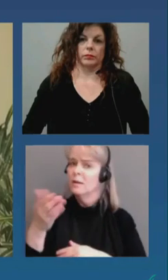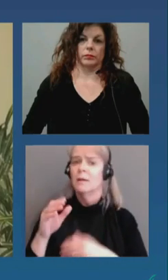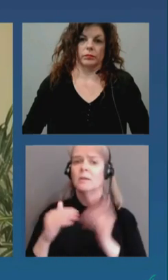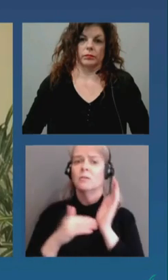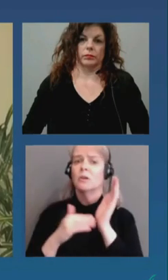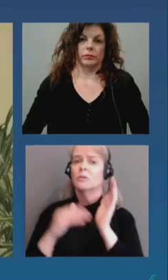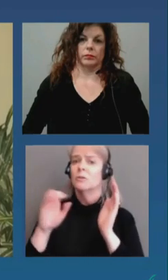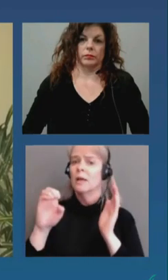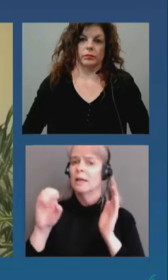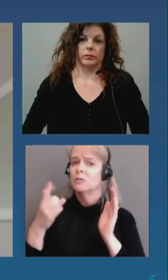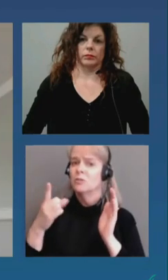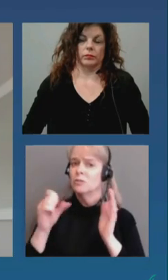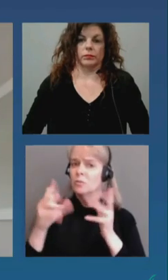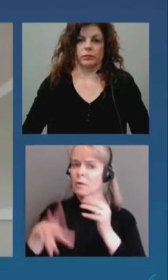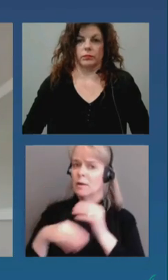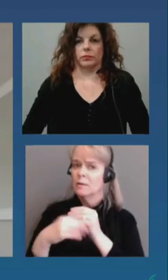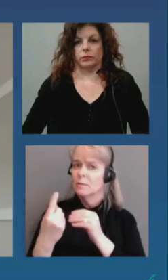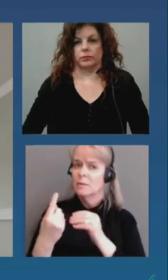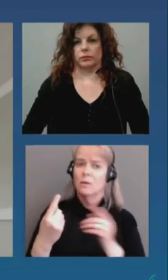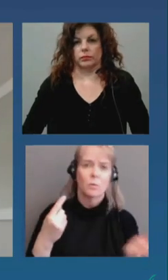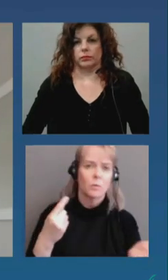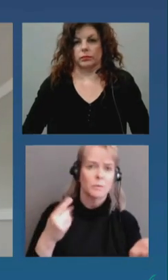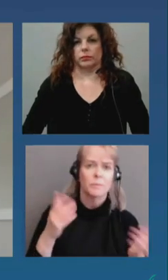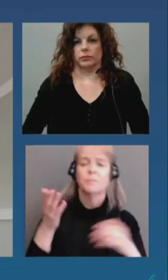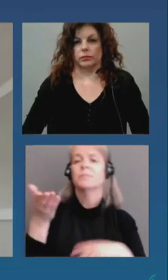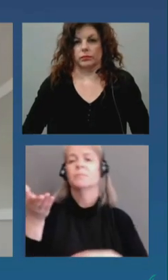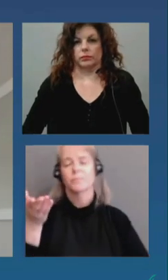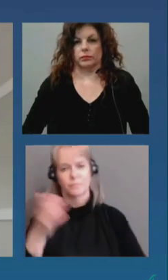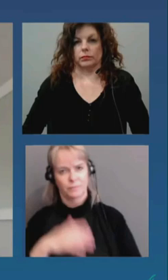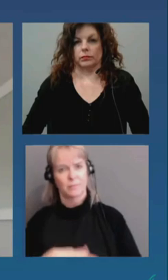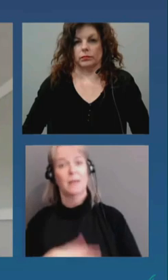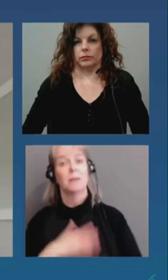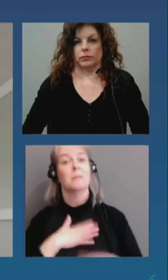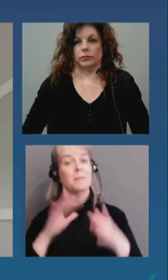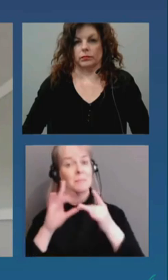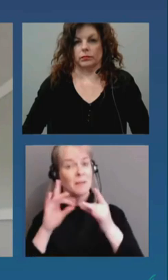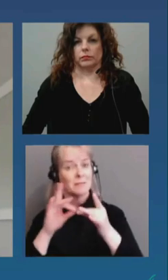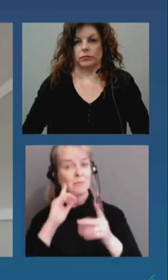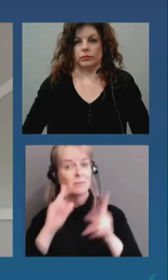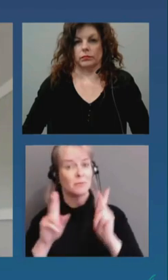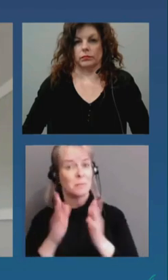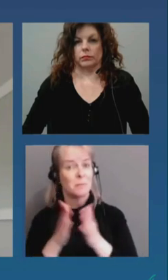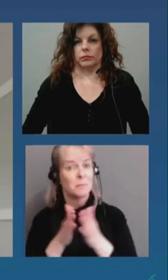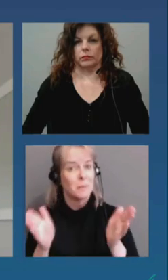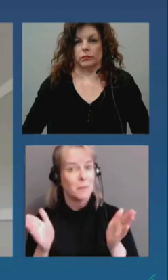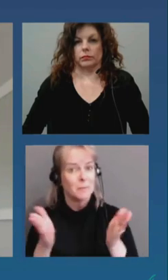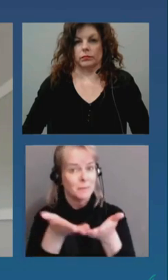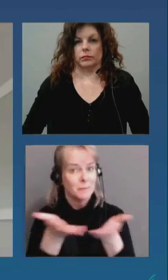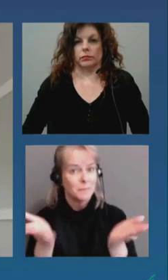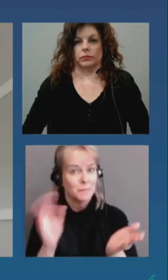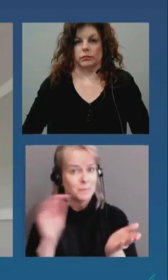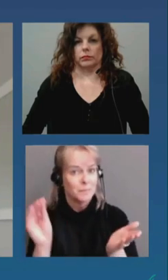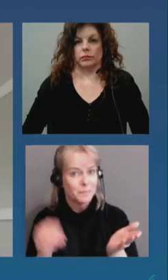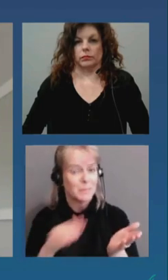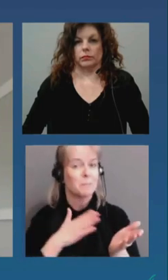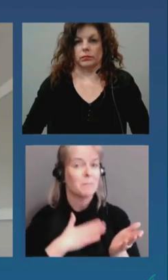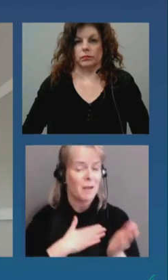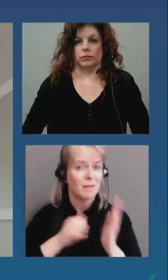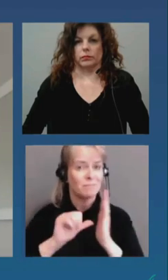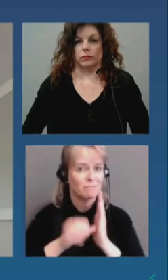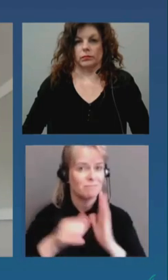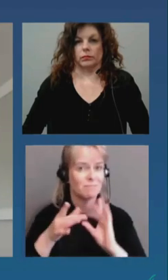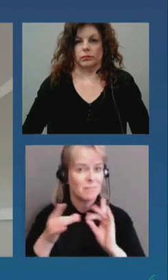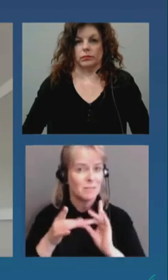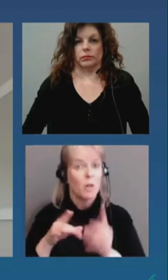i i think joanne my message to the people in ottawa is that um the the local level